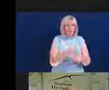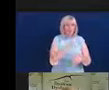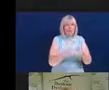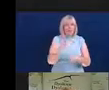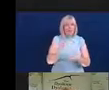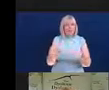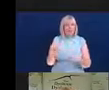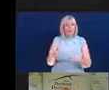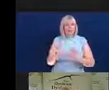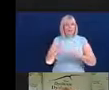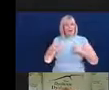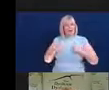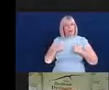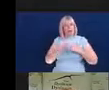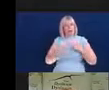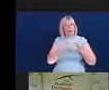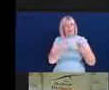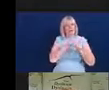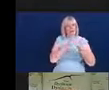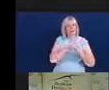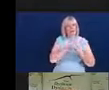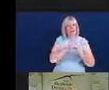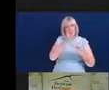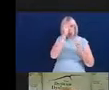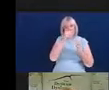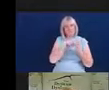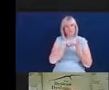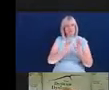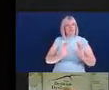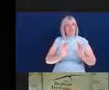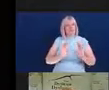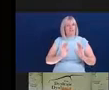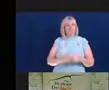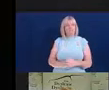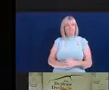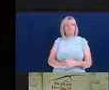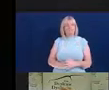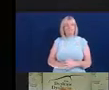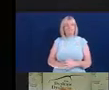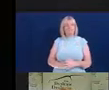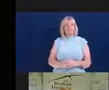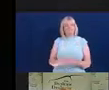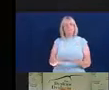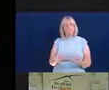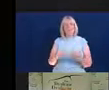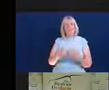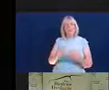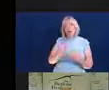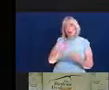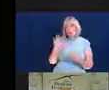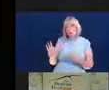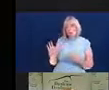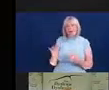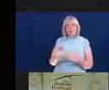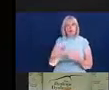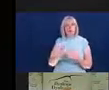difficulties side of things. So how do you apply? You go online, you fill in